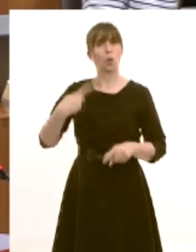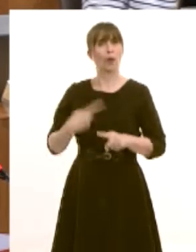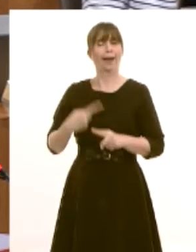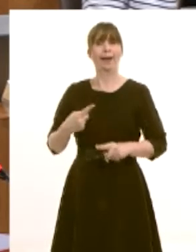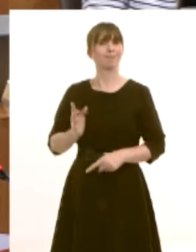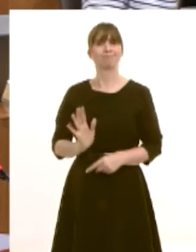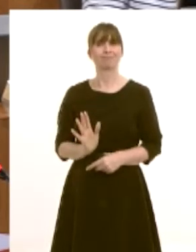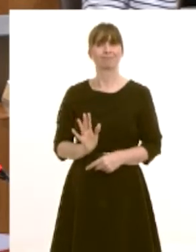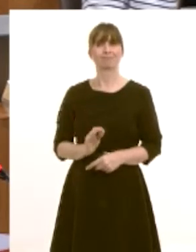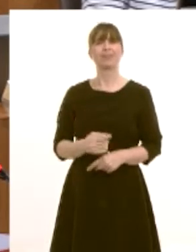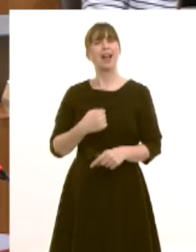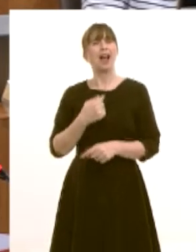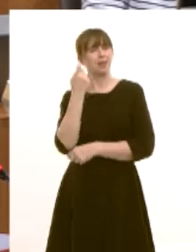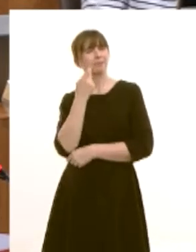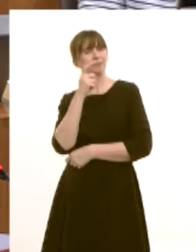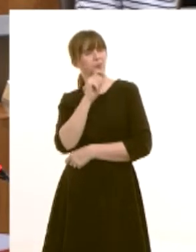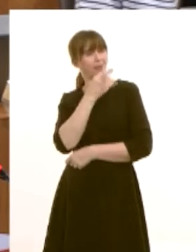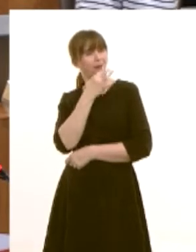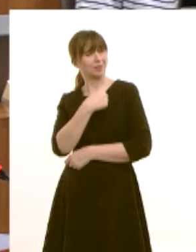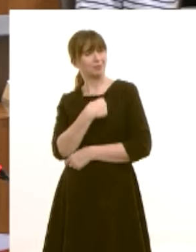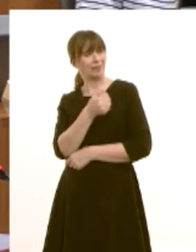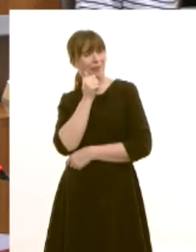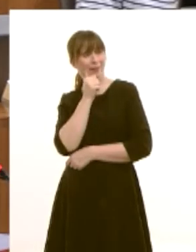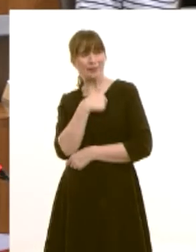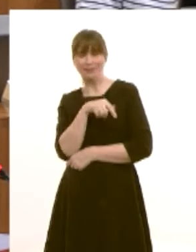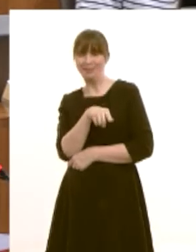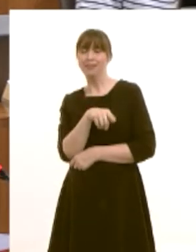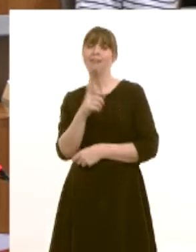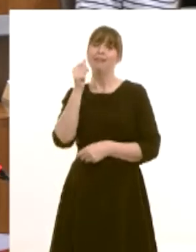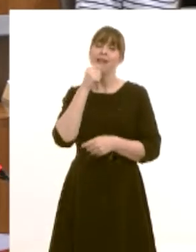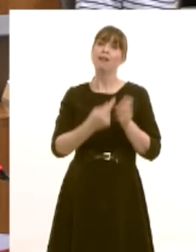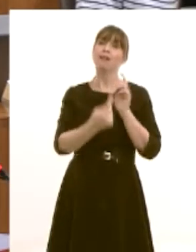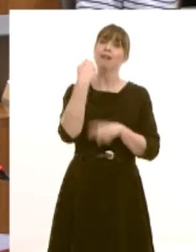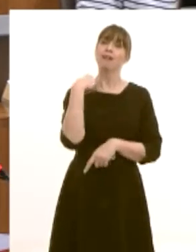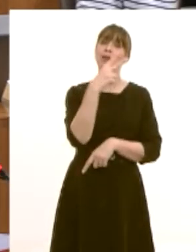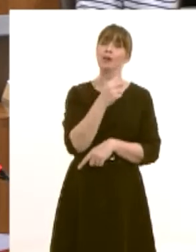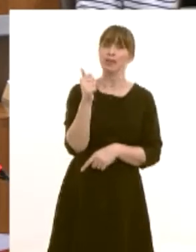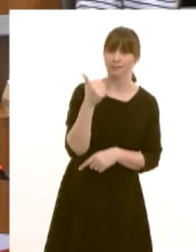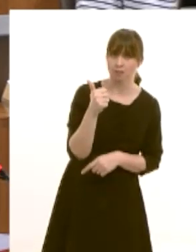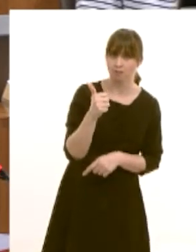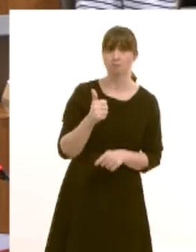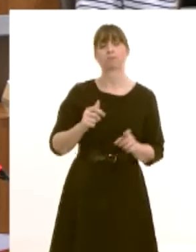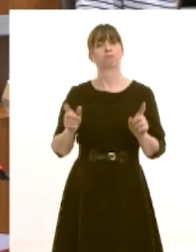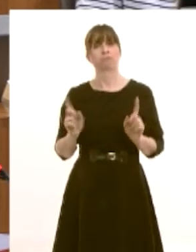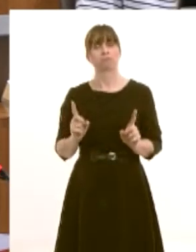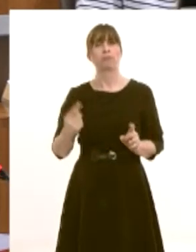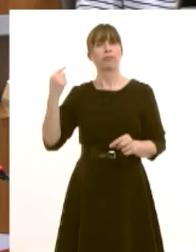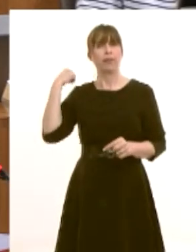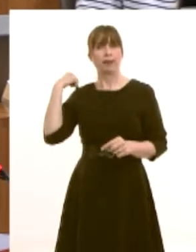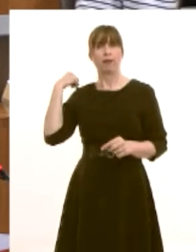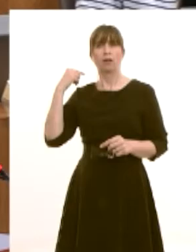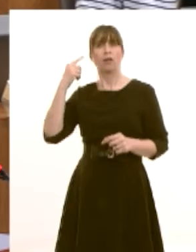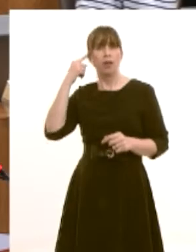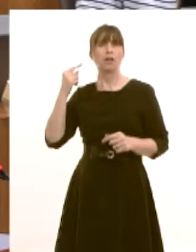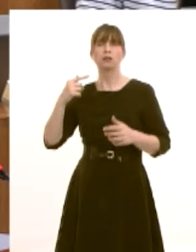i wondered whether this question would come and my answer is that for example back in 2011 it took longer than we would have